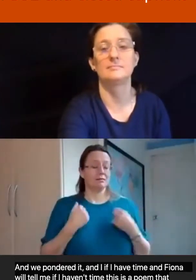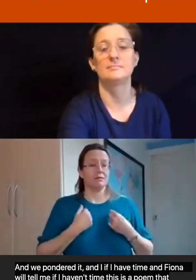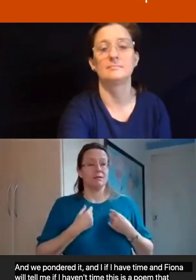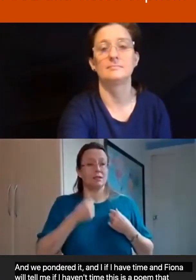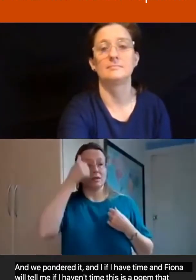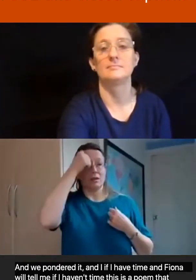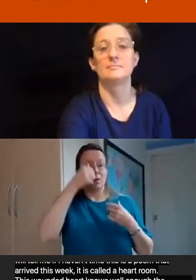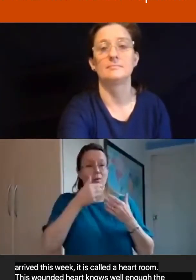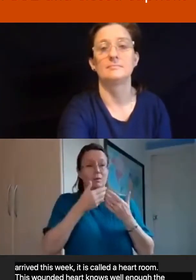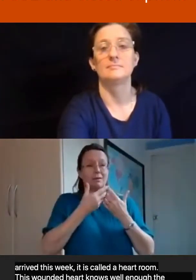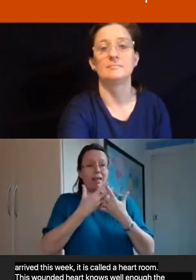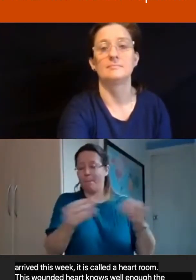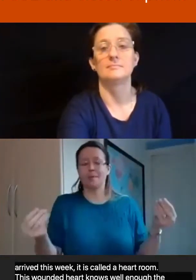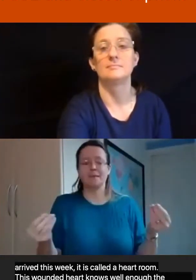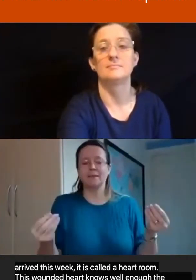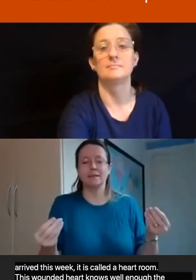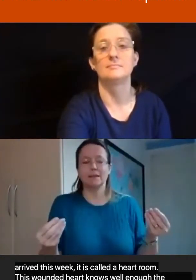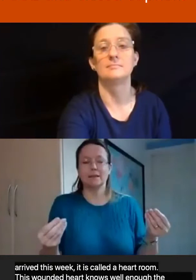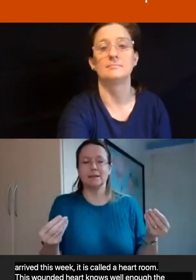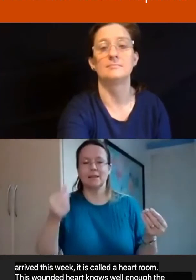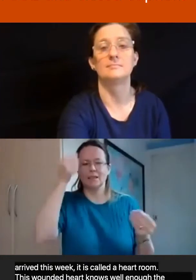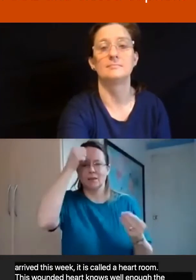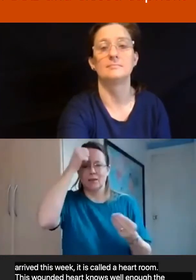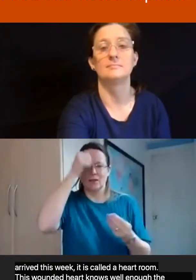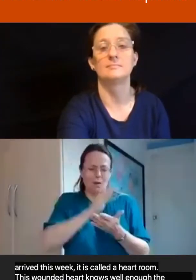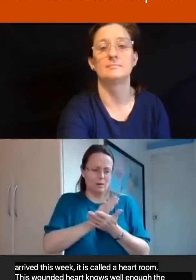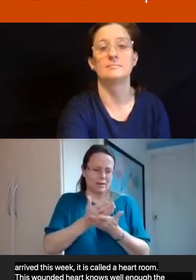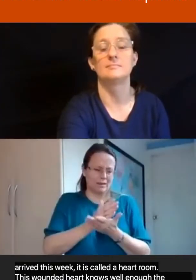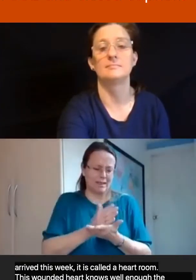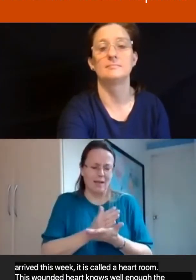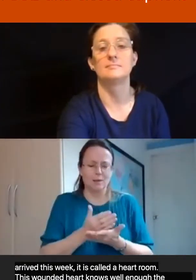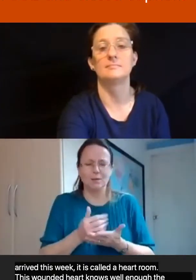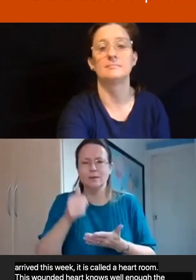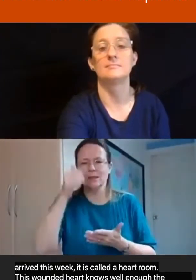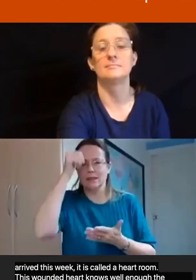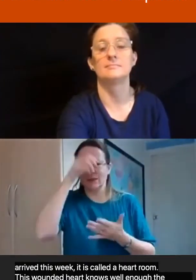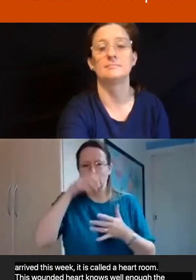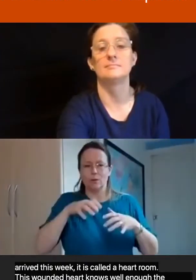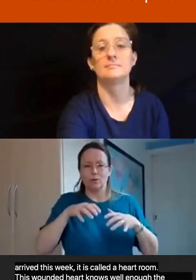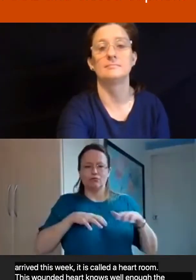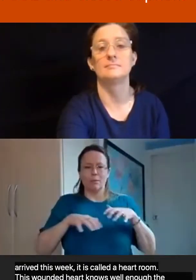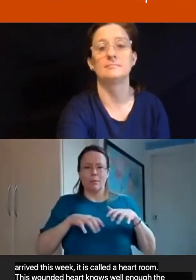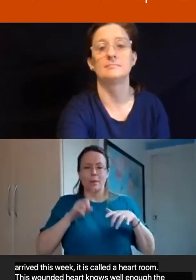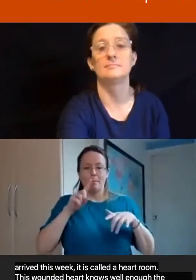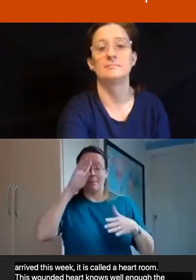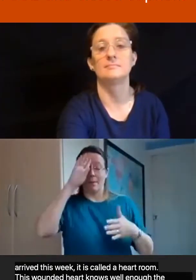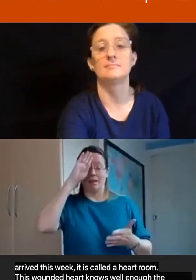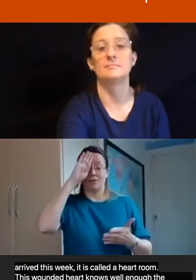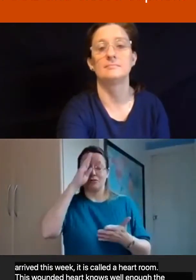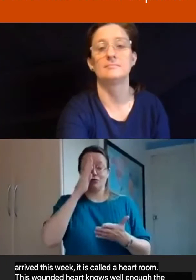emptiness. It questions doubt, trembles, but somehow also trusts a stubborn red